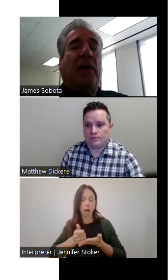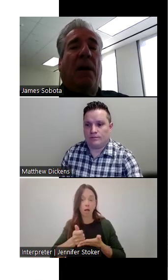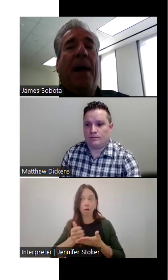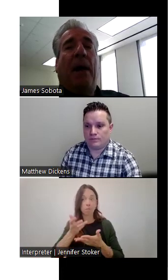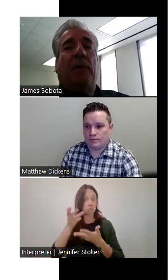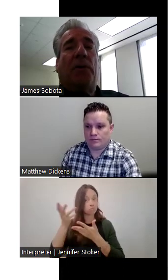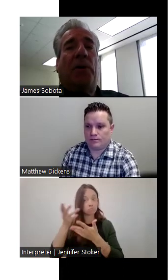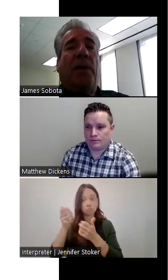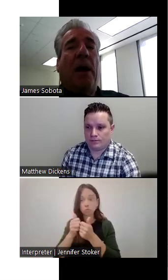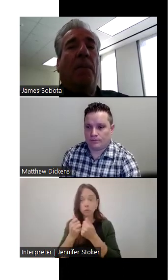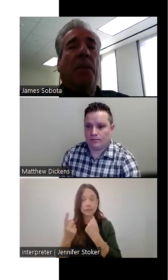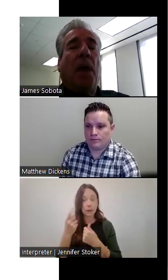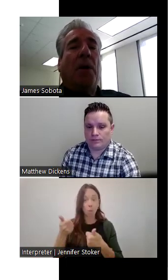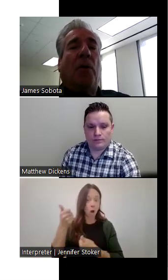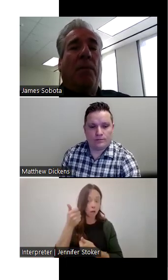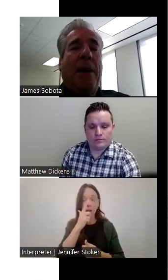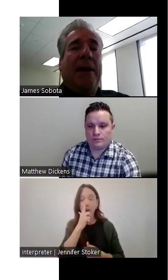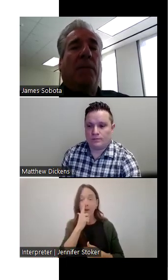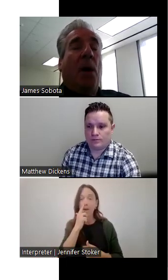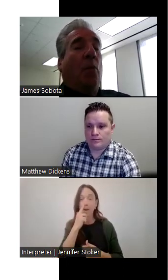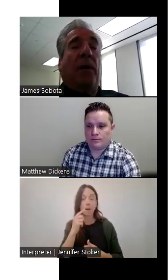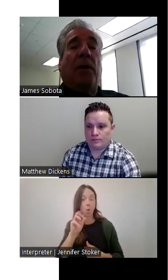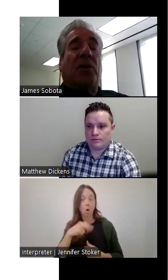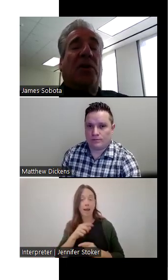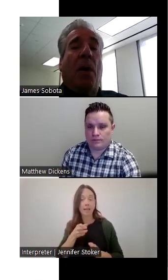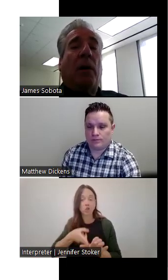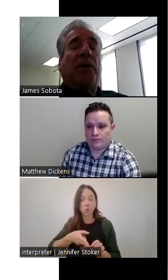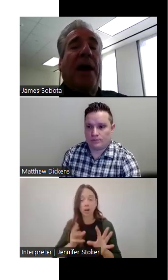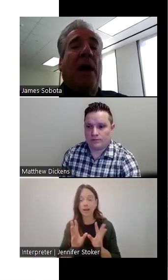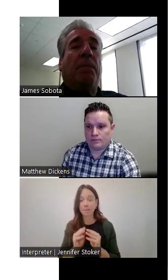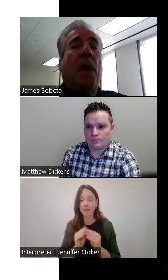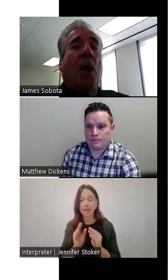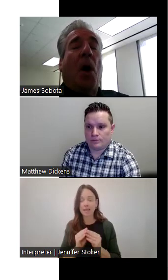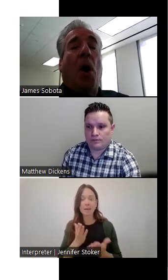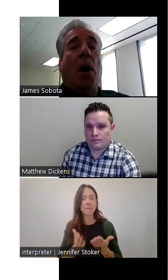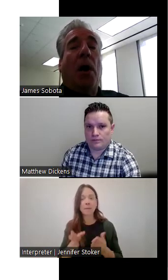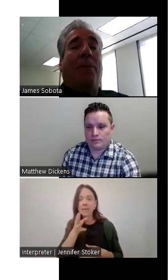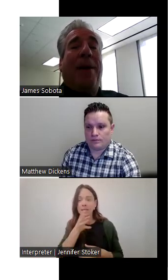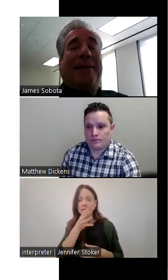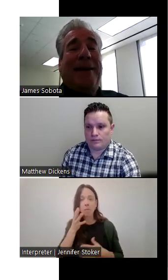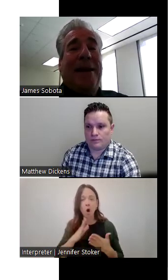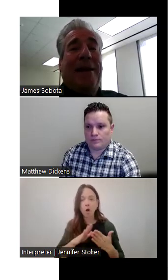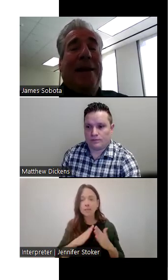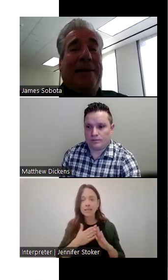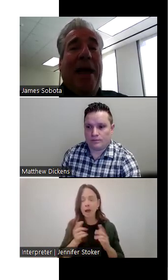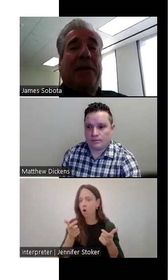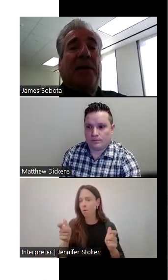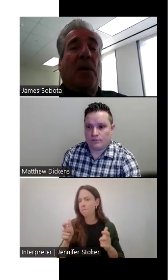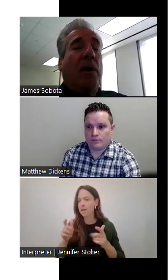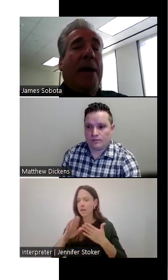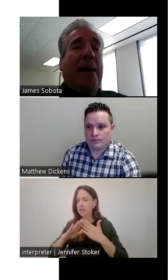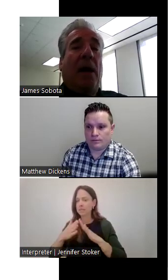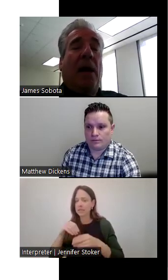or if I can come out to their, to a meeting, whether it's a smaller town or a big city in